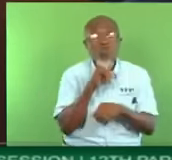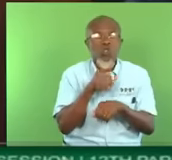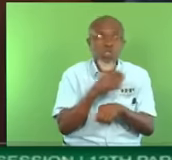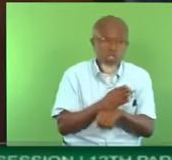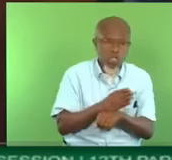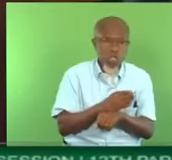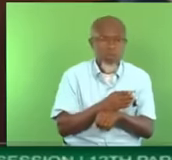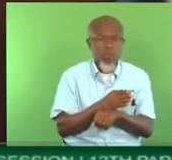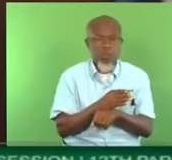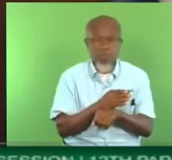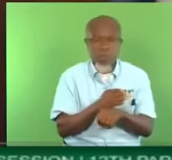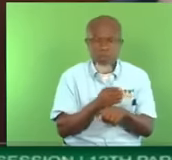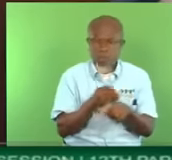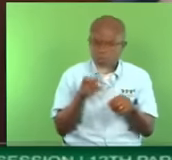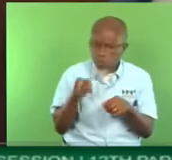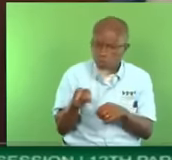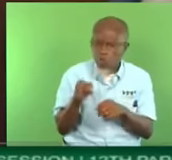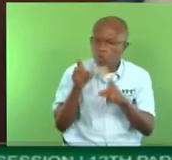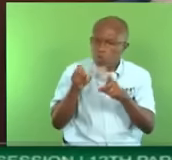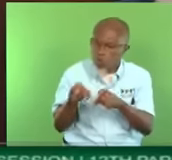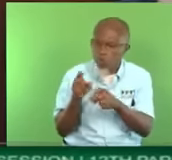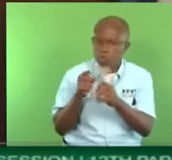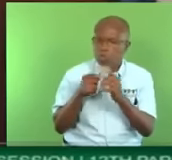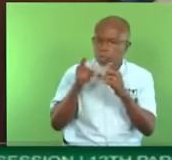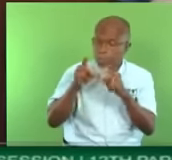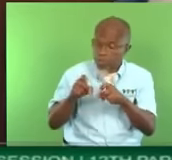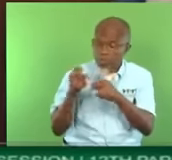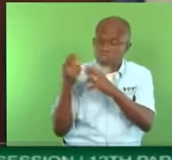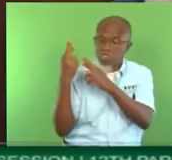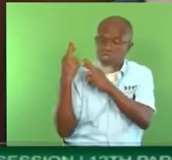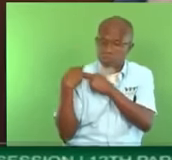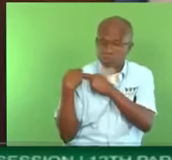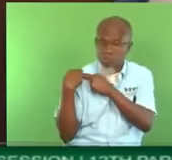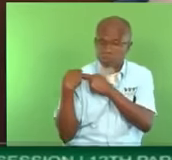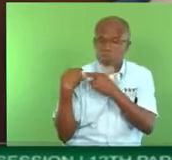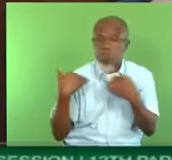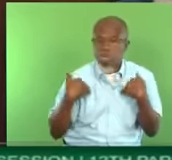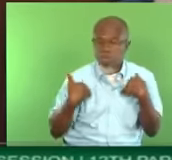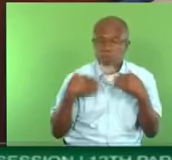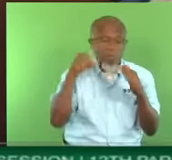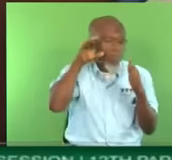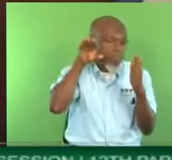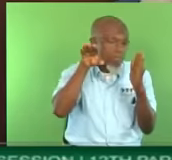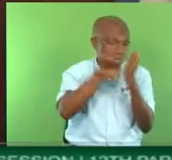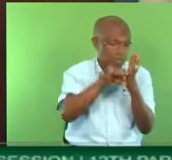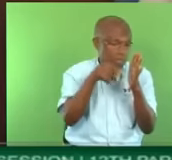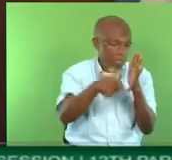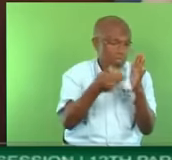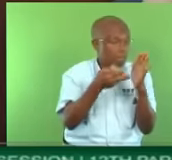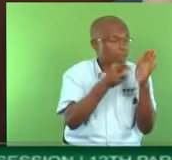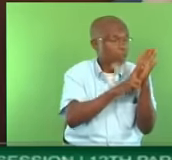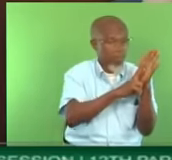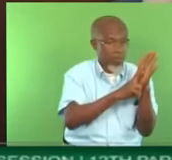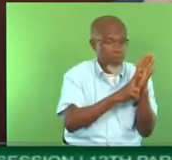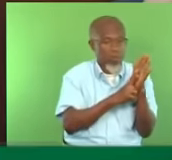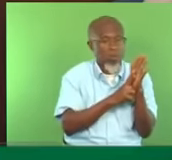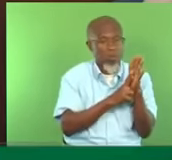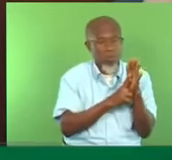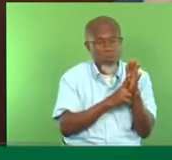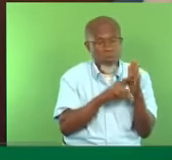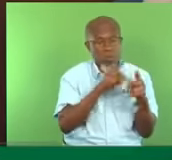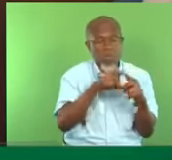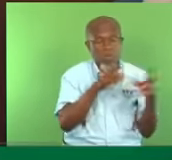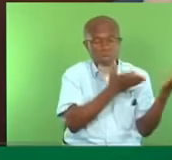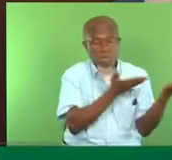the HDC accountable. So Mr. Deputy Speaker, we have some pictures in the report that people will look at and so on. And when they took concrete to